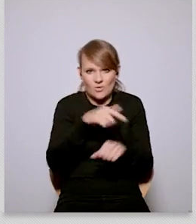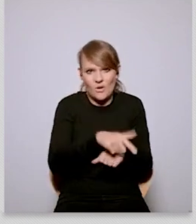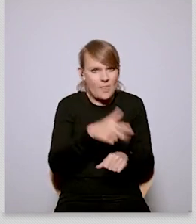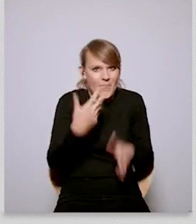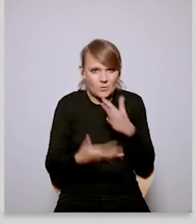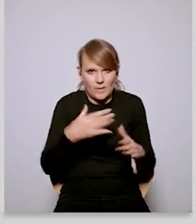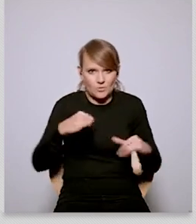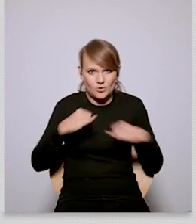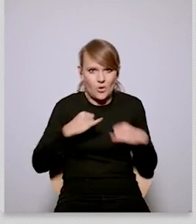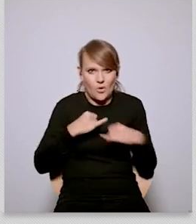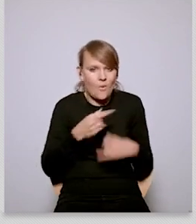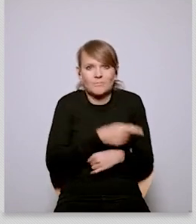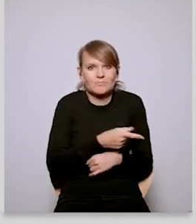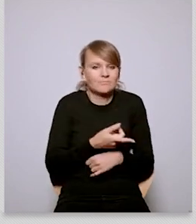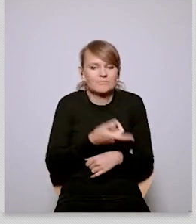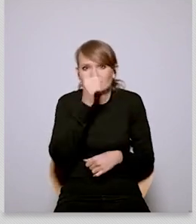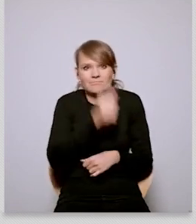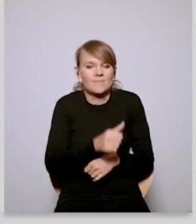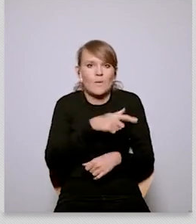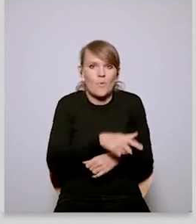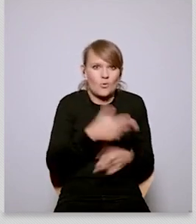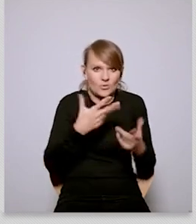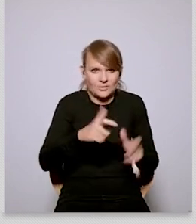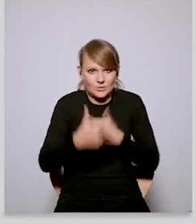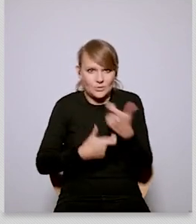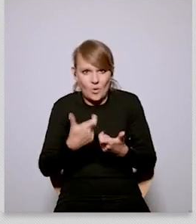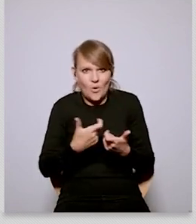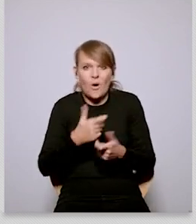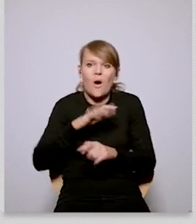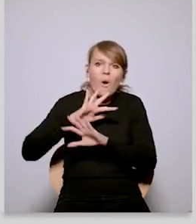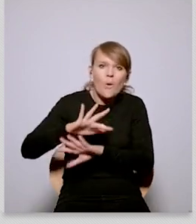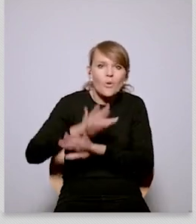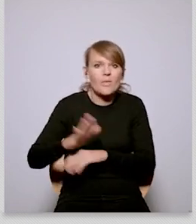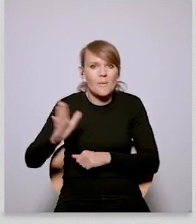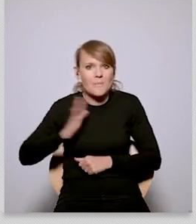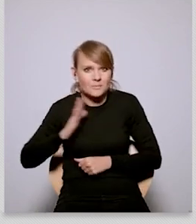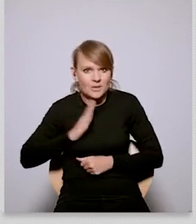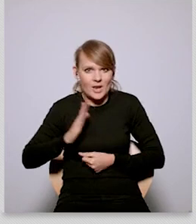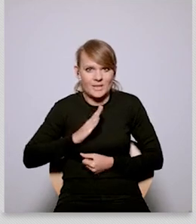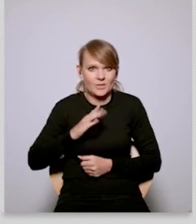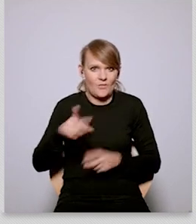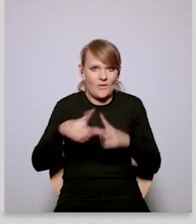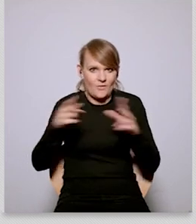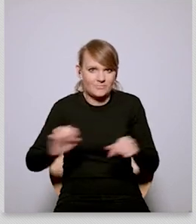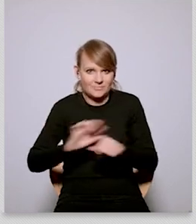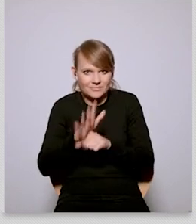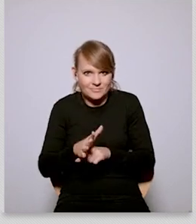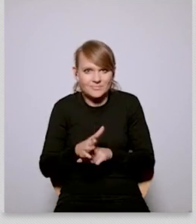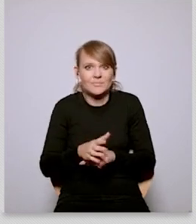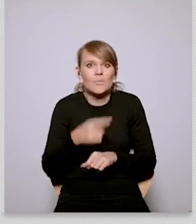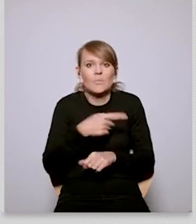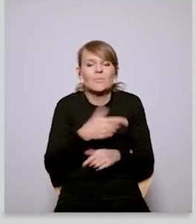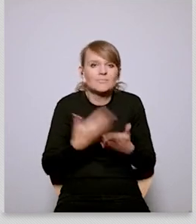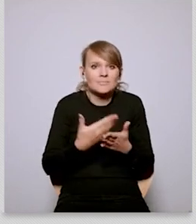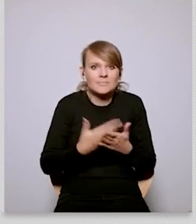weakest government we've had in the last in 30 years because these people are not able to do anything to protect our